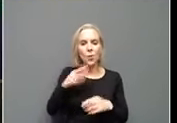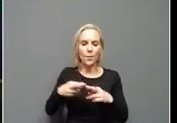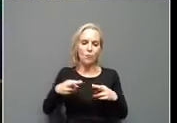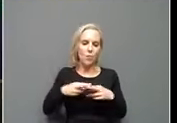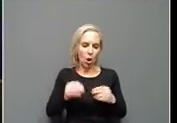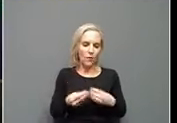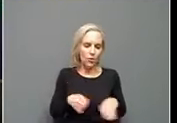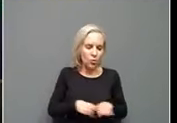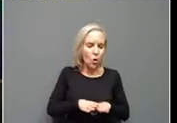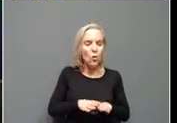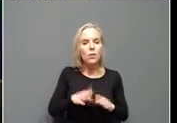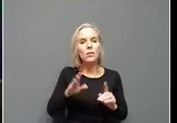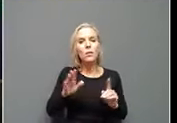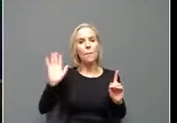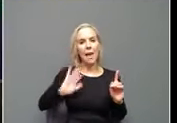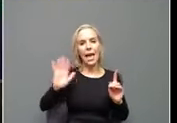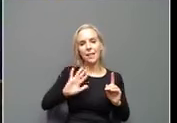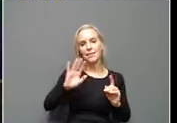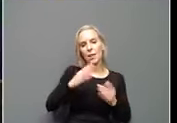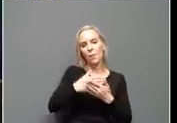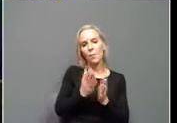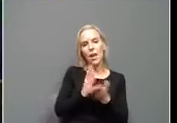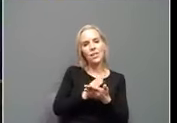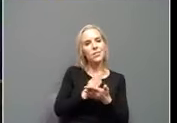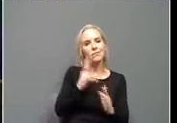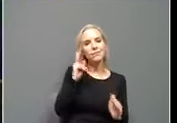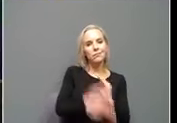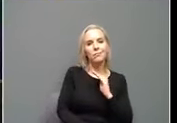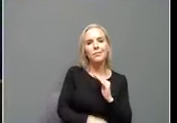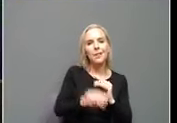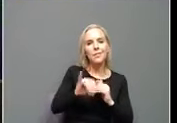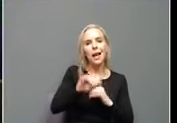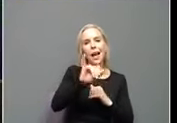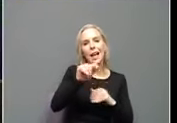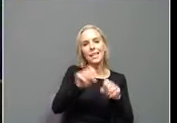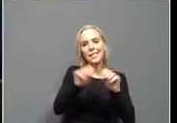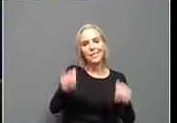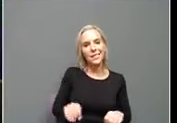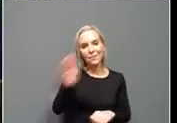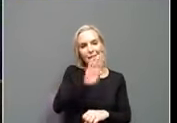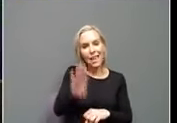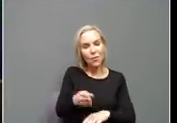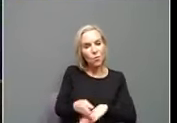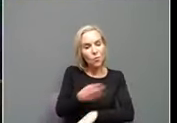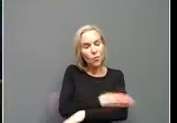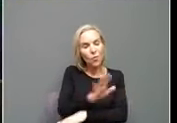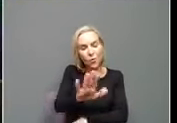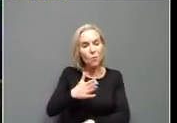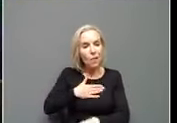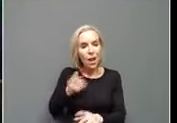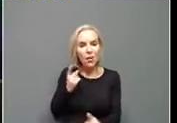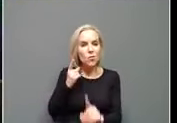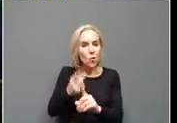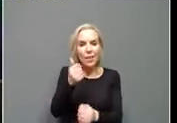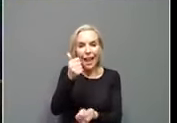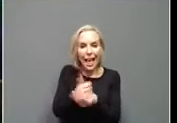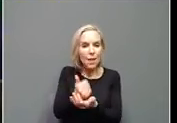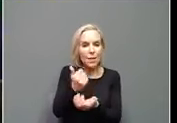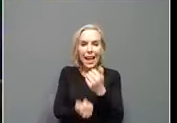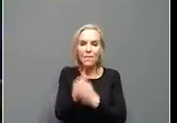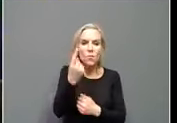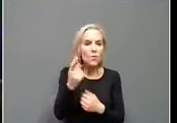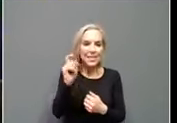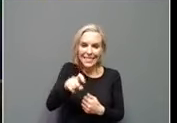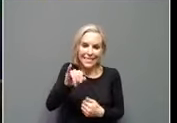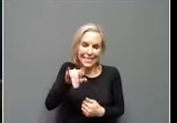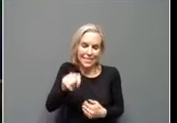budget sliced and that it system, uh, never improved. But, you this, my, my goal is to help everybody, uh, that needs